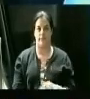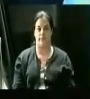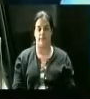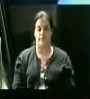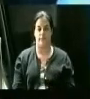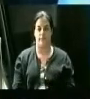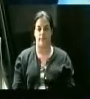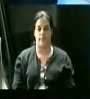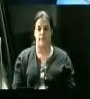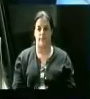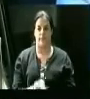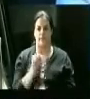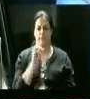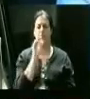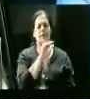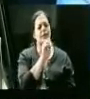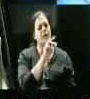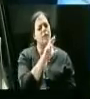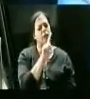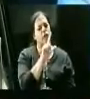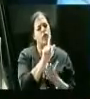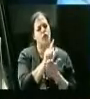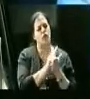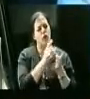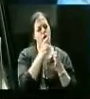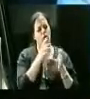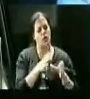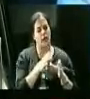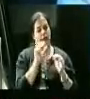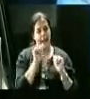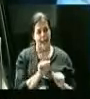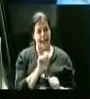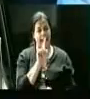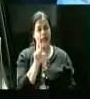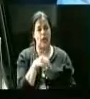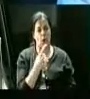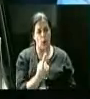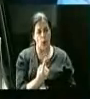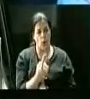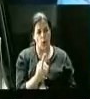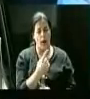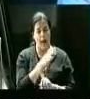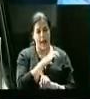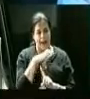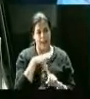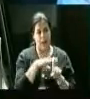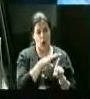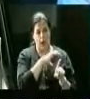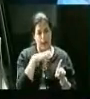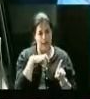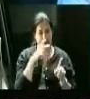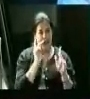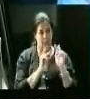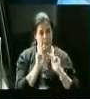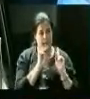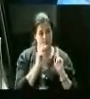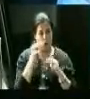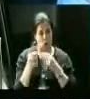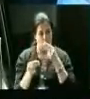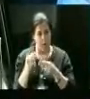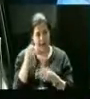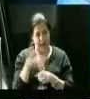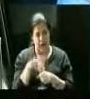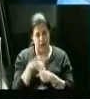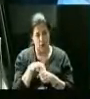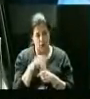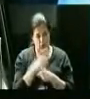So, Mr. Law Director, can only the committee on committee people nominate and